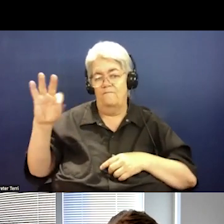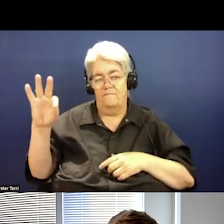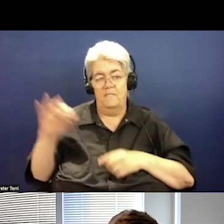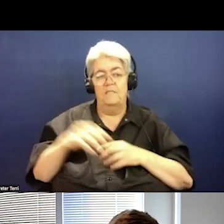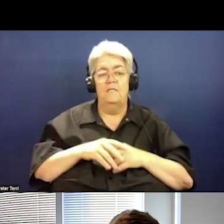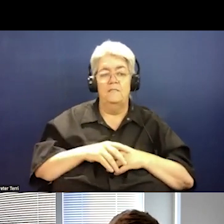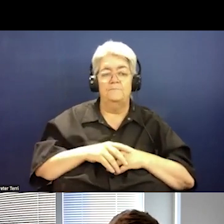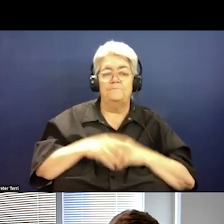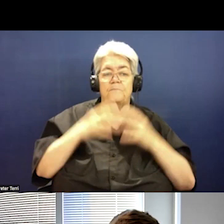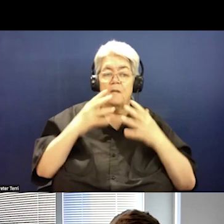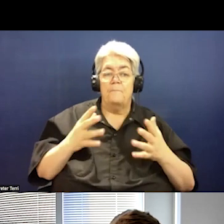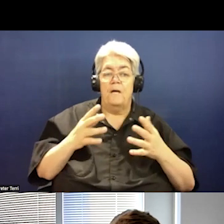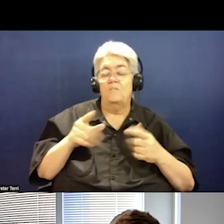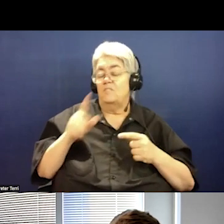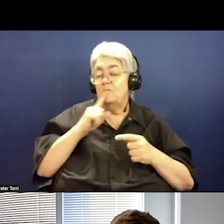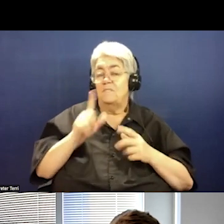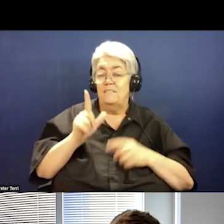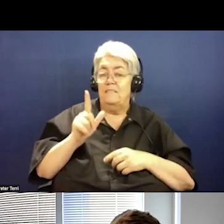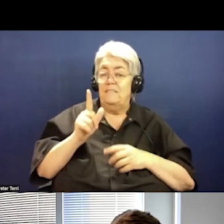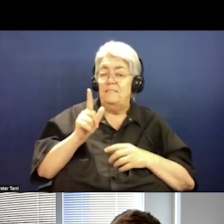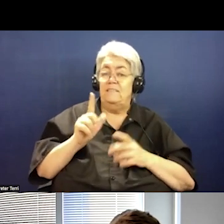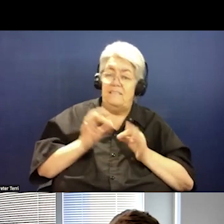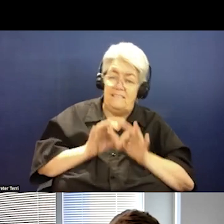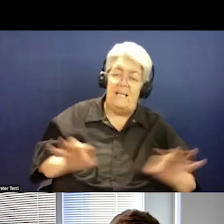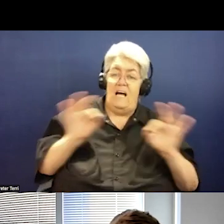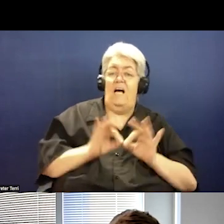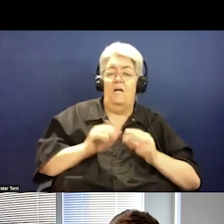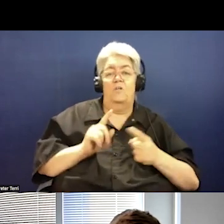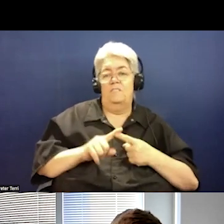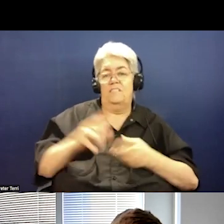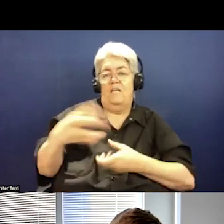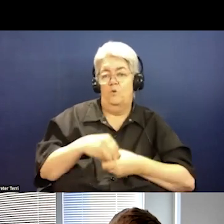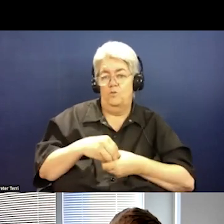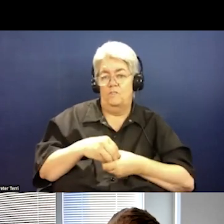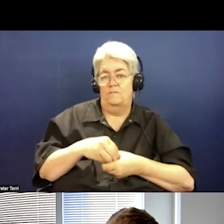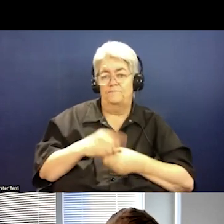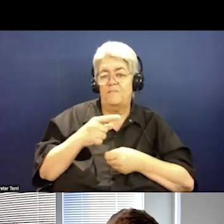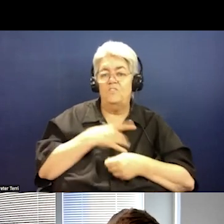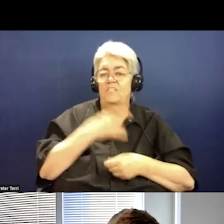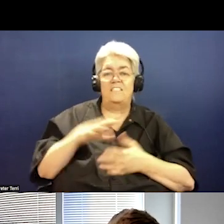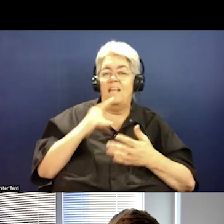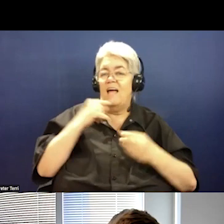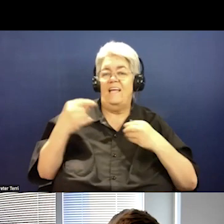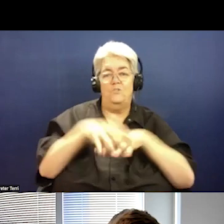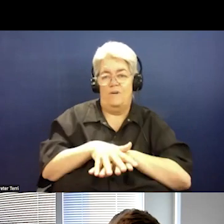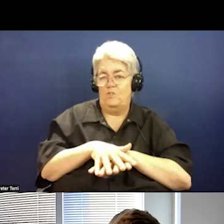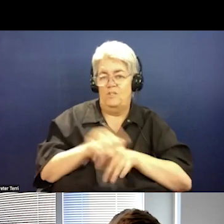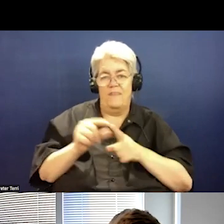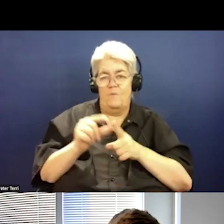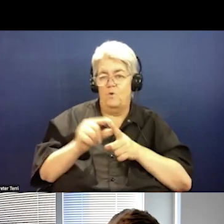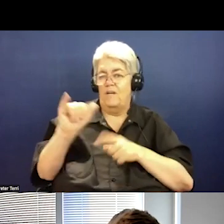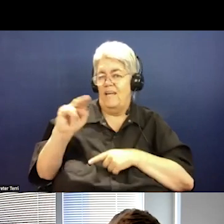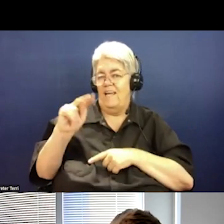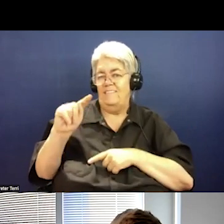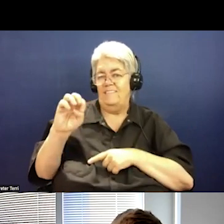says what's really dire is inclusion. Um, she doesn't, uh, like the word integration. Um, and she